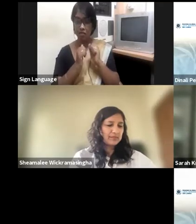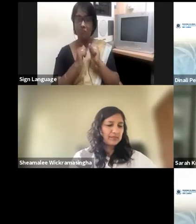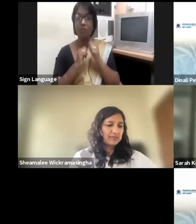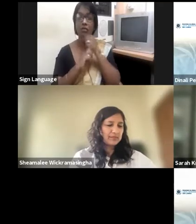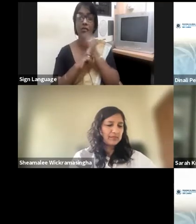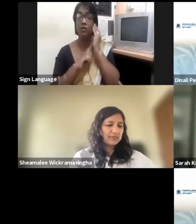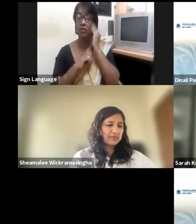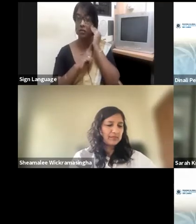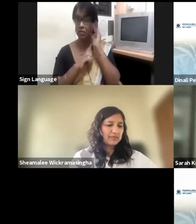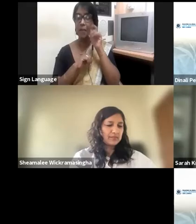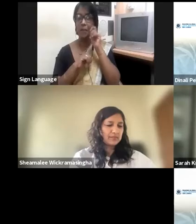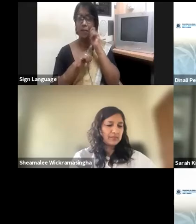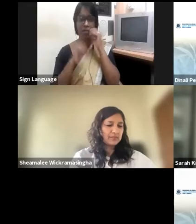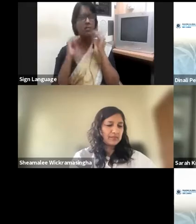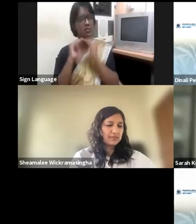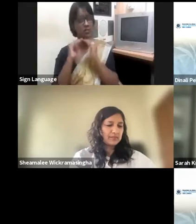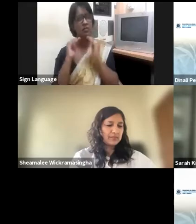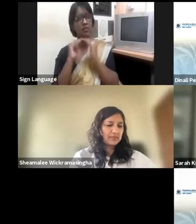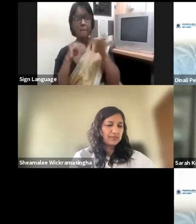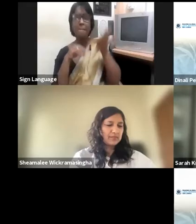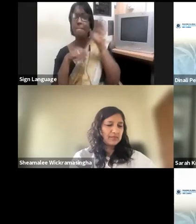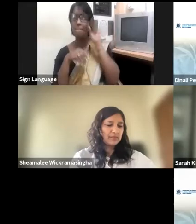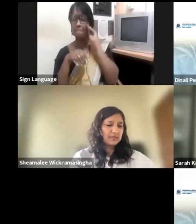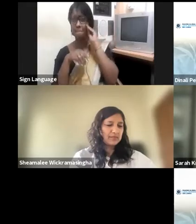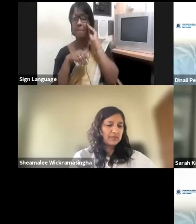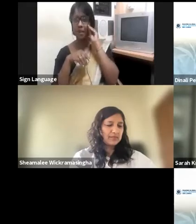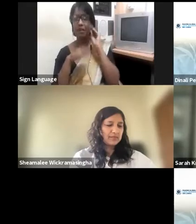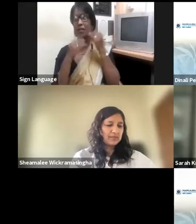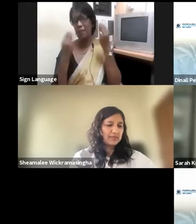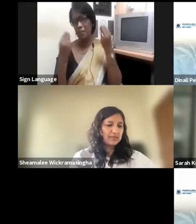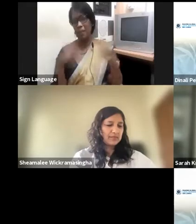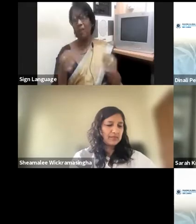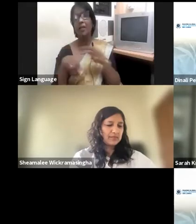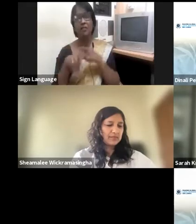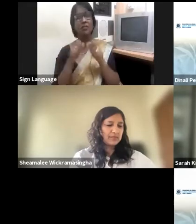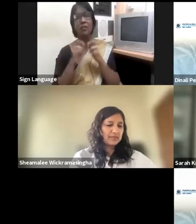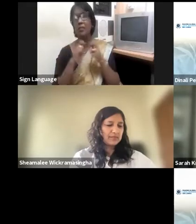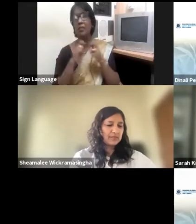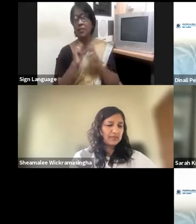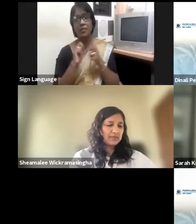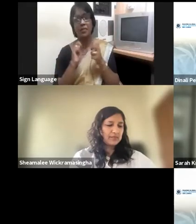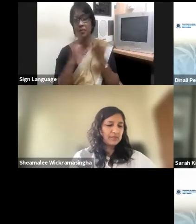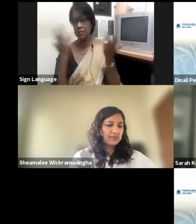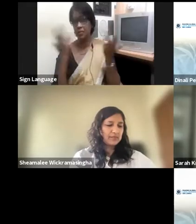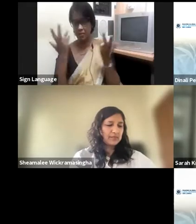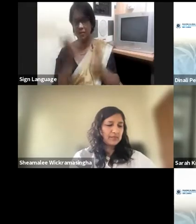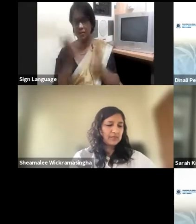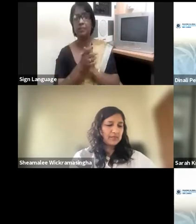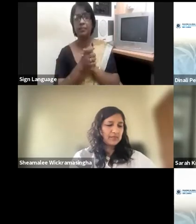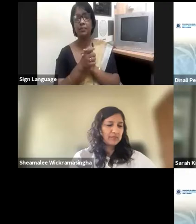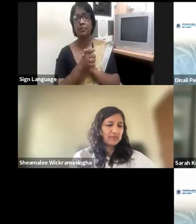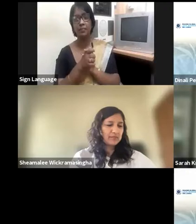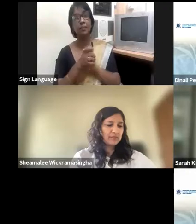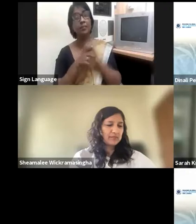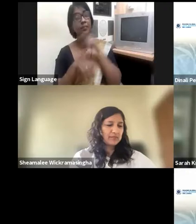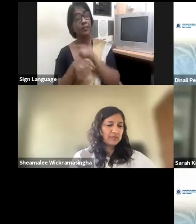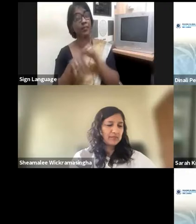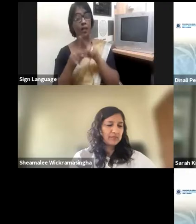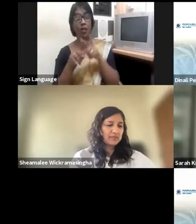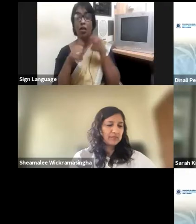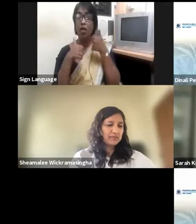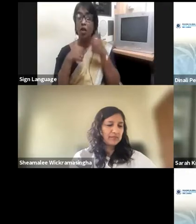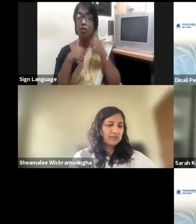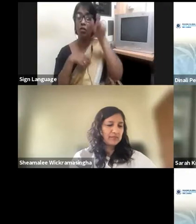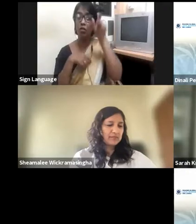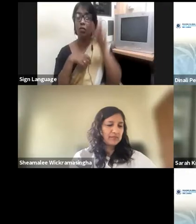I mean, you know, and then there is no problem. Then you find who is the best person for the job. I mean, you know, is